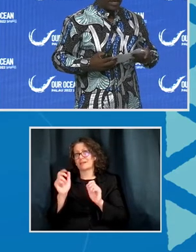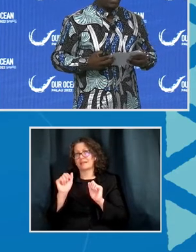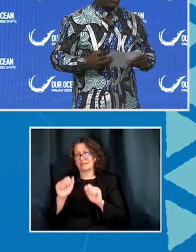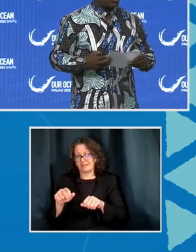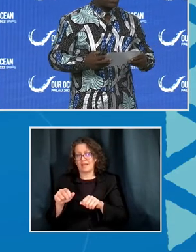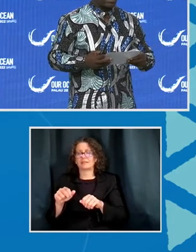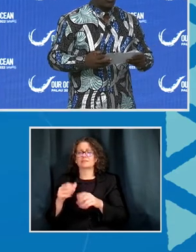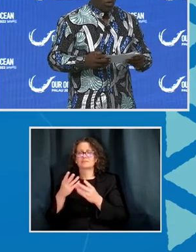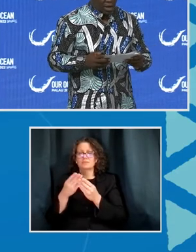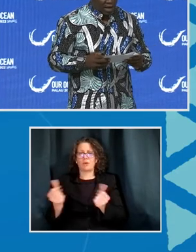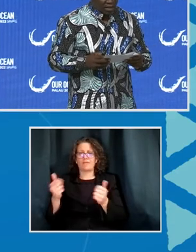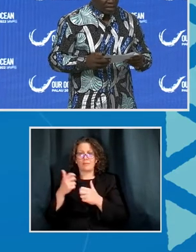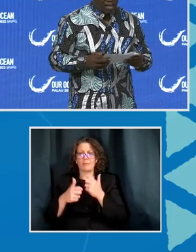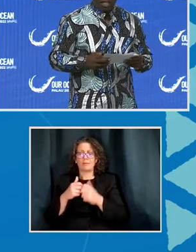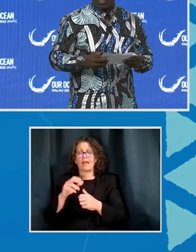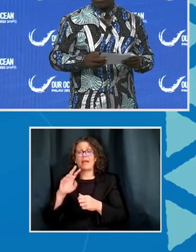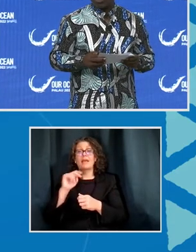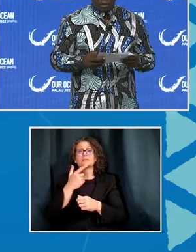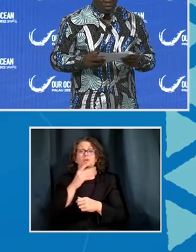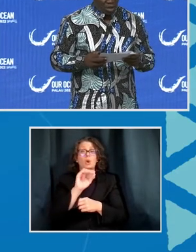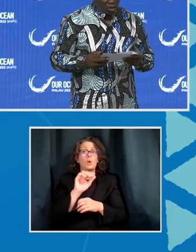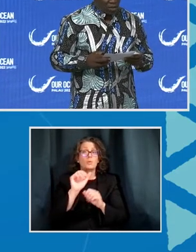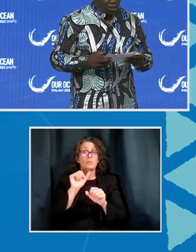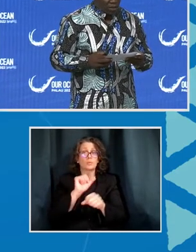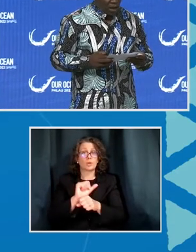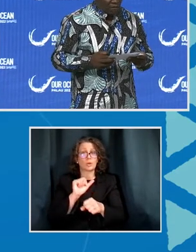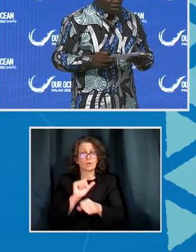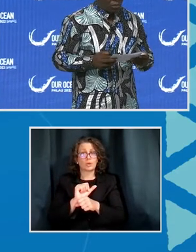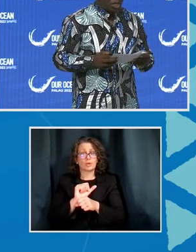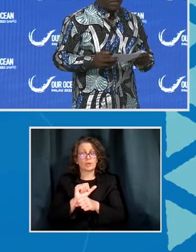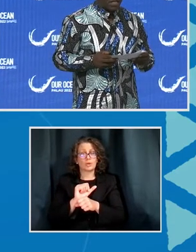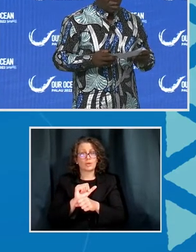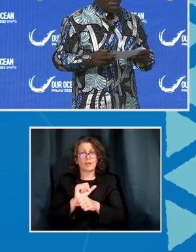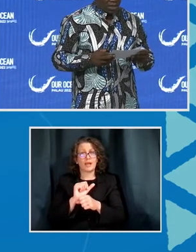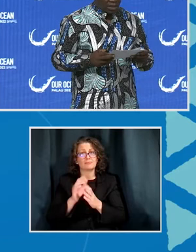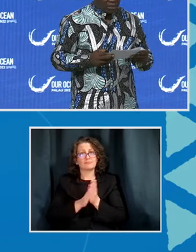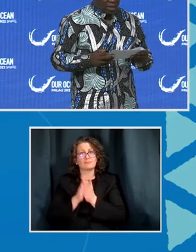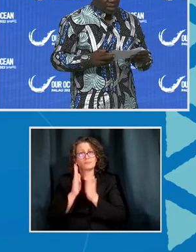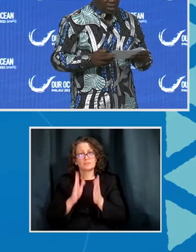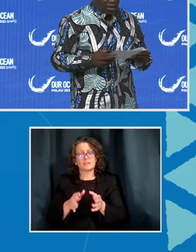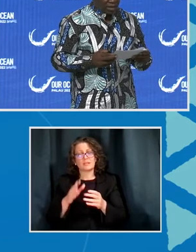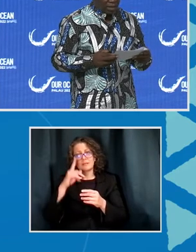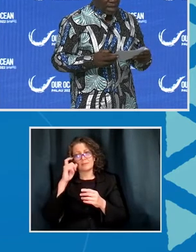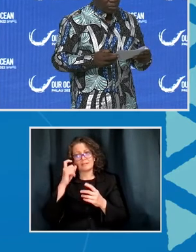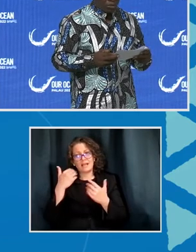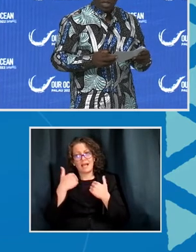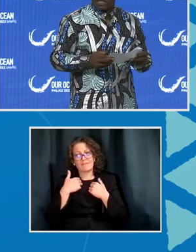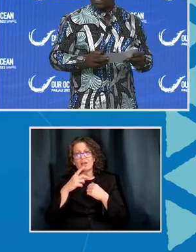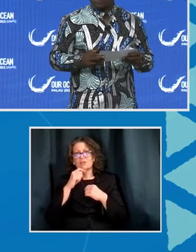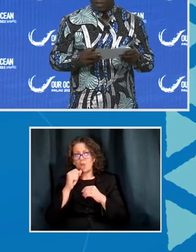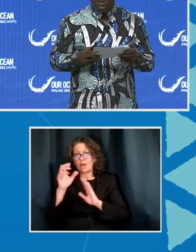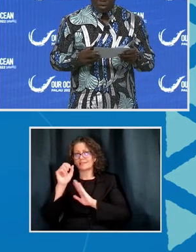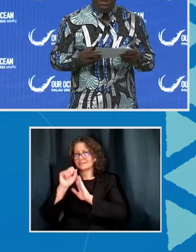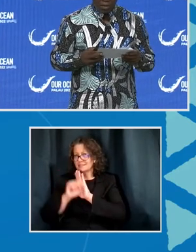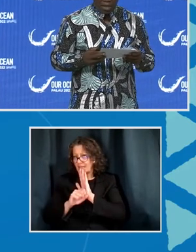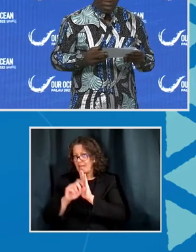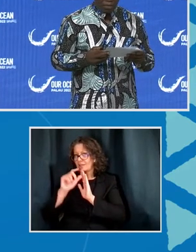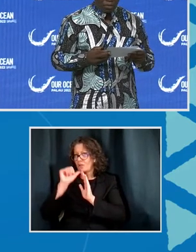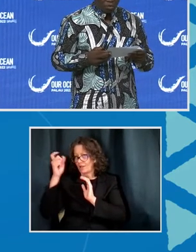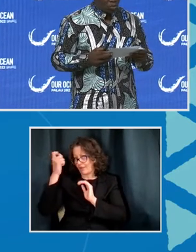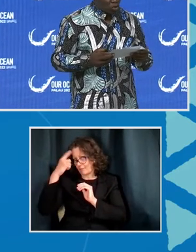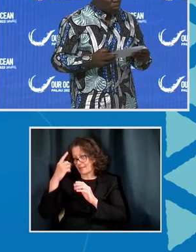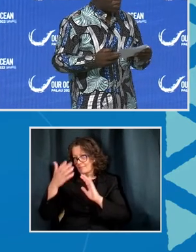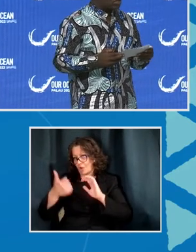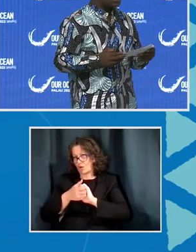The NGOs can work as an energy boost. Because having a motivated non-state partner can help to motivate Navy and Coast